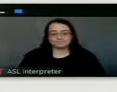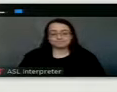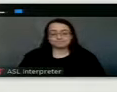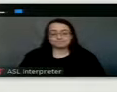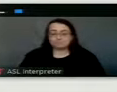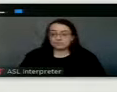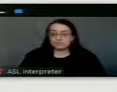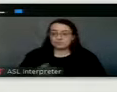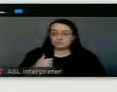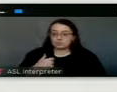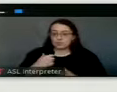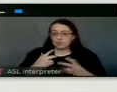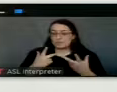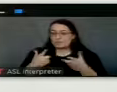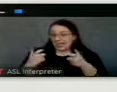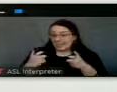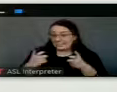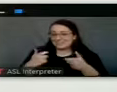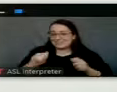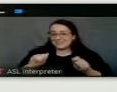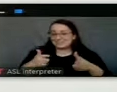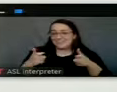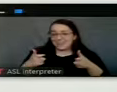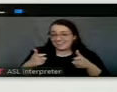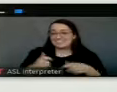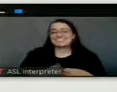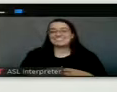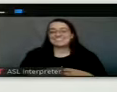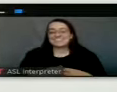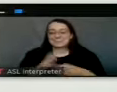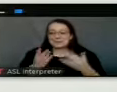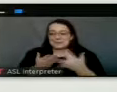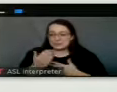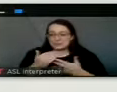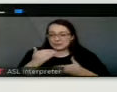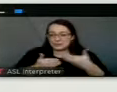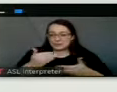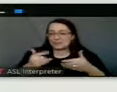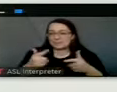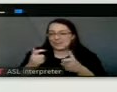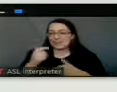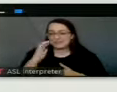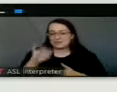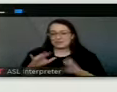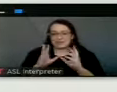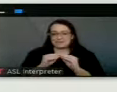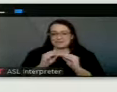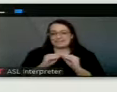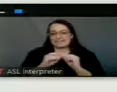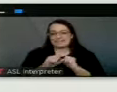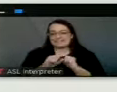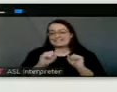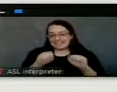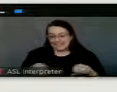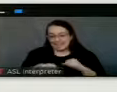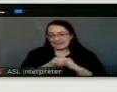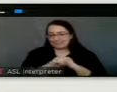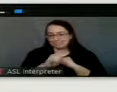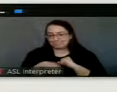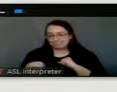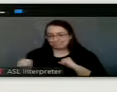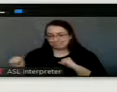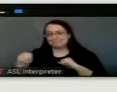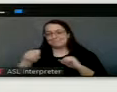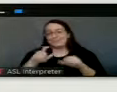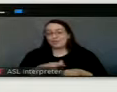So I made it quick, um, kind of went through there fast. Cause I know these meetings going everywhere are, can go along. Is there